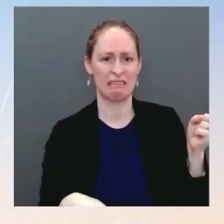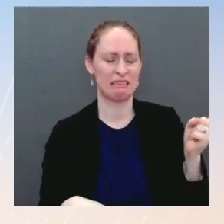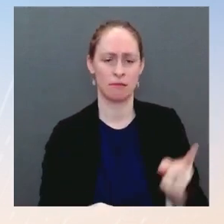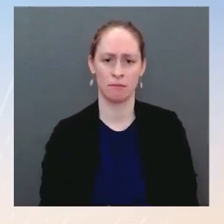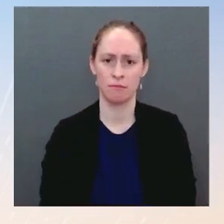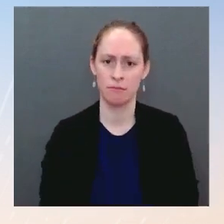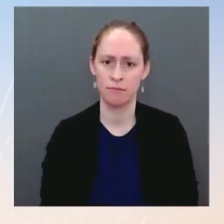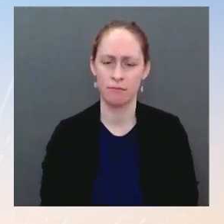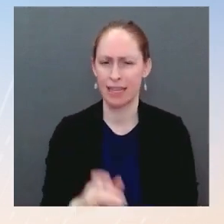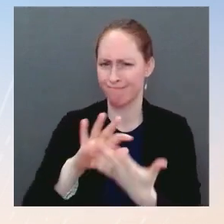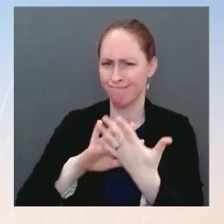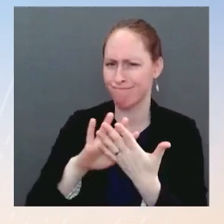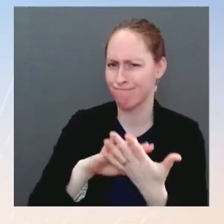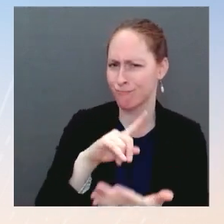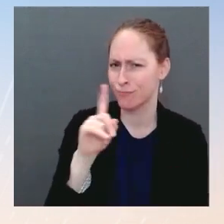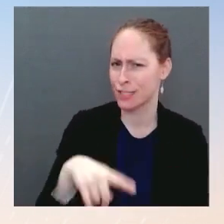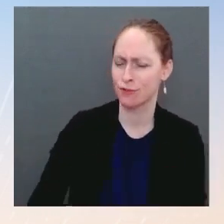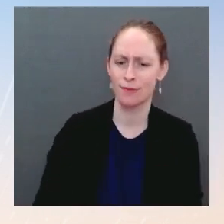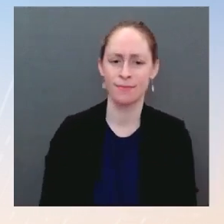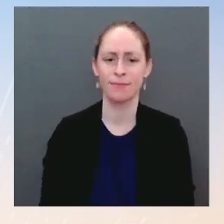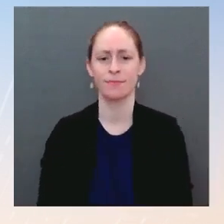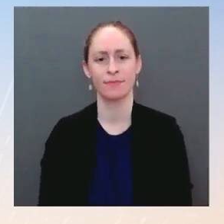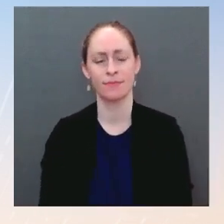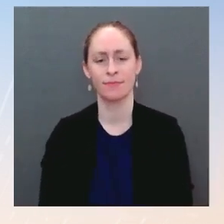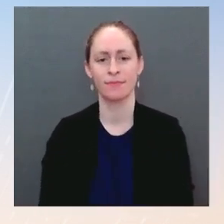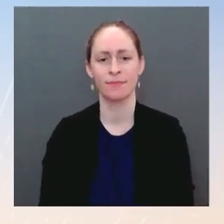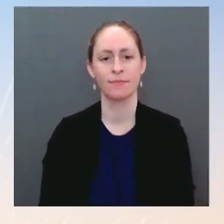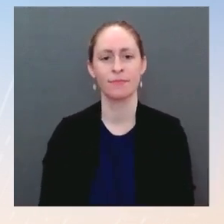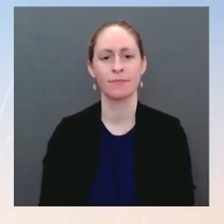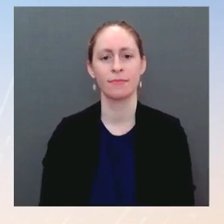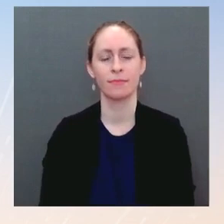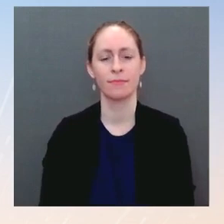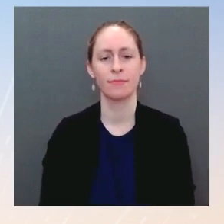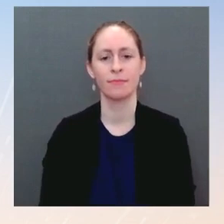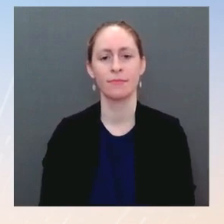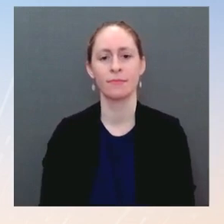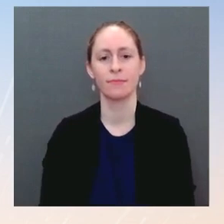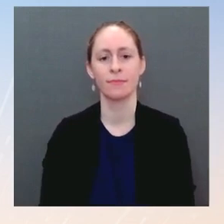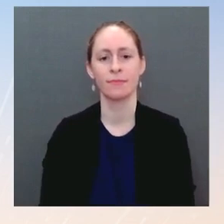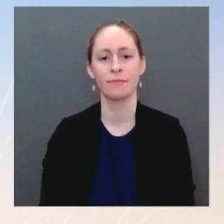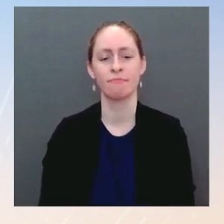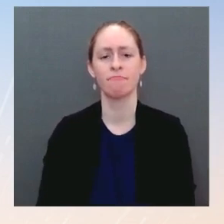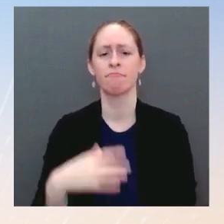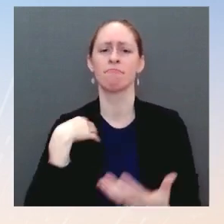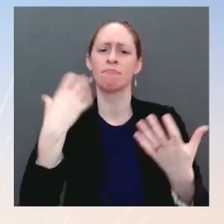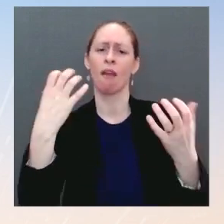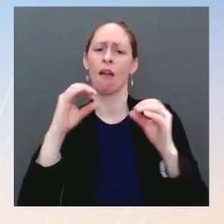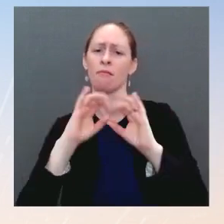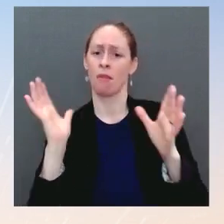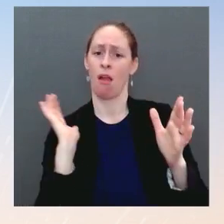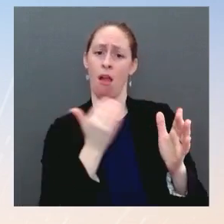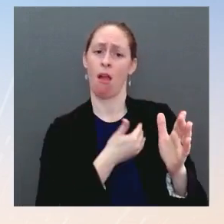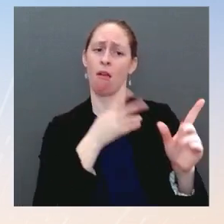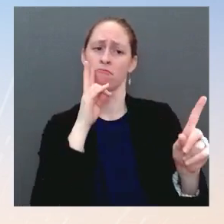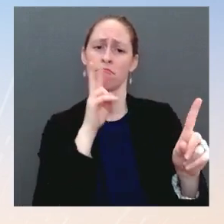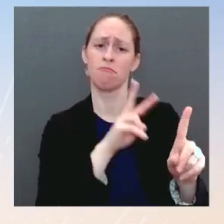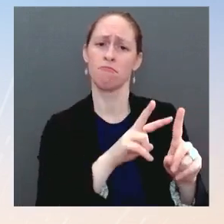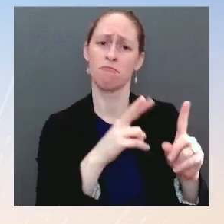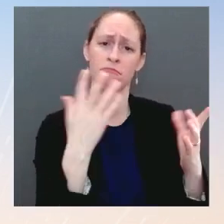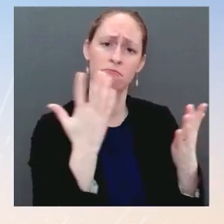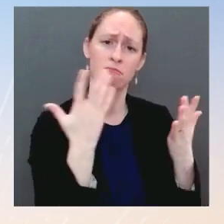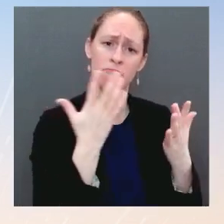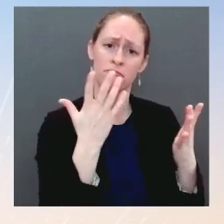Well, our view is that unity does not mean identical and that there are a range of capacities,